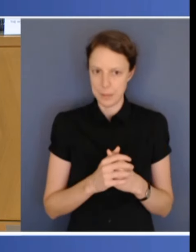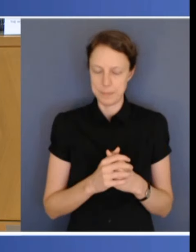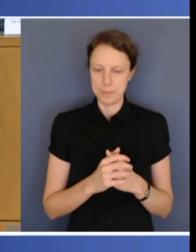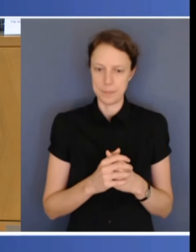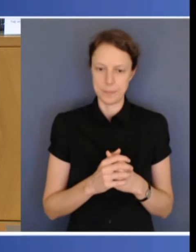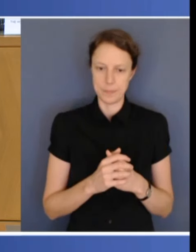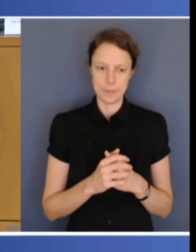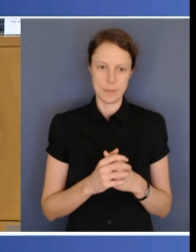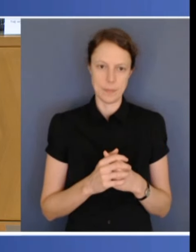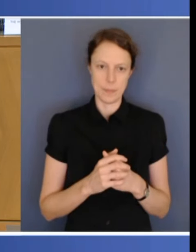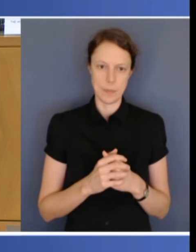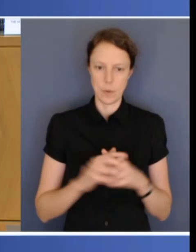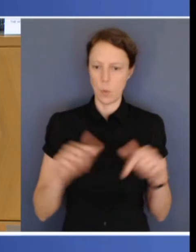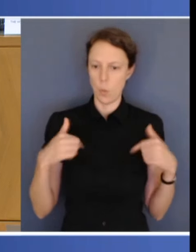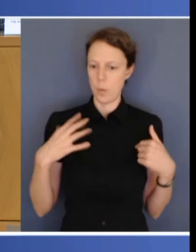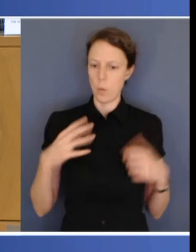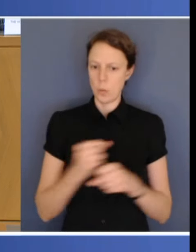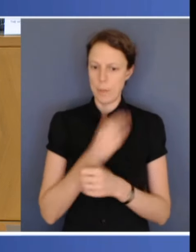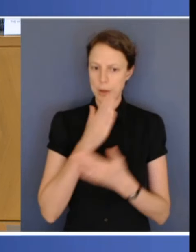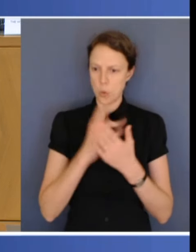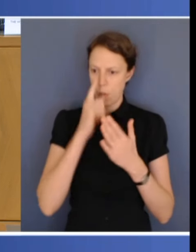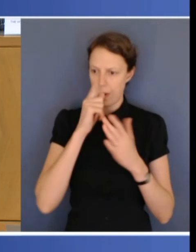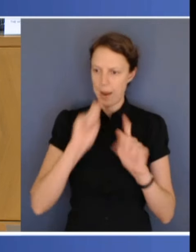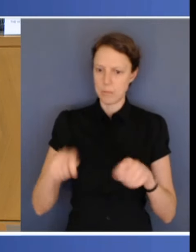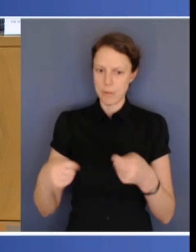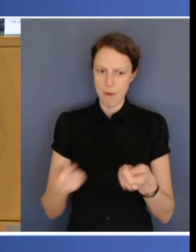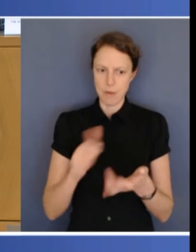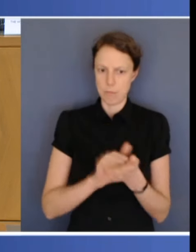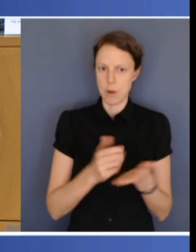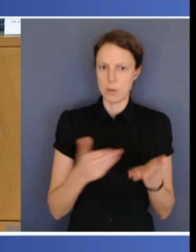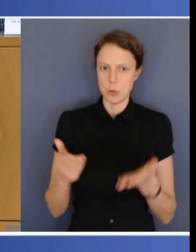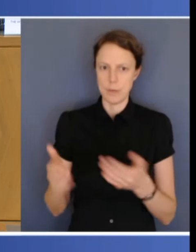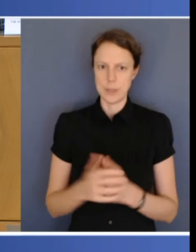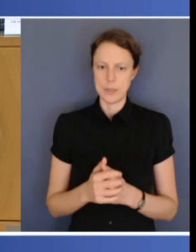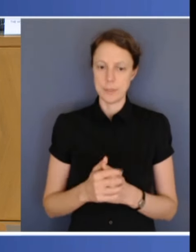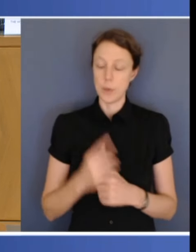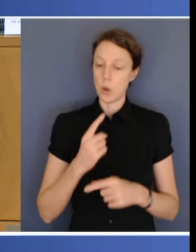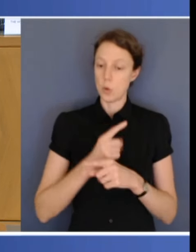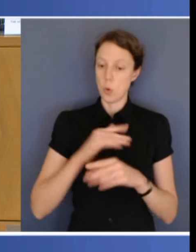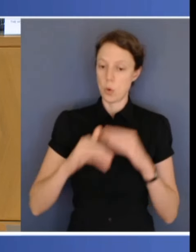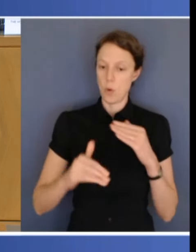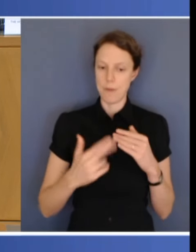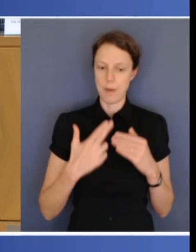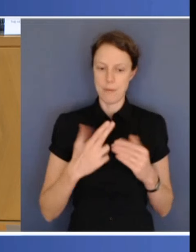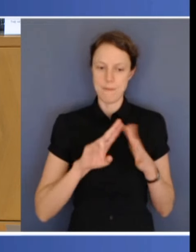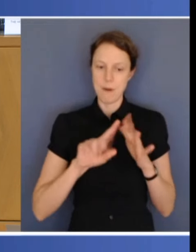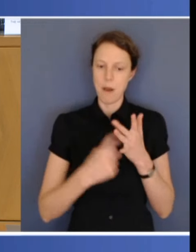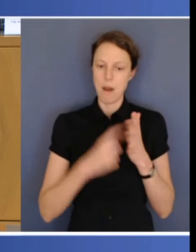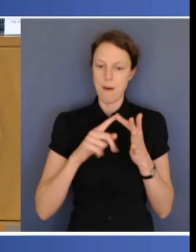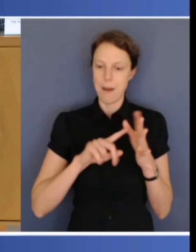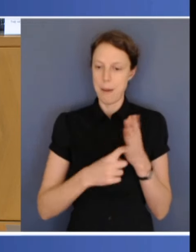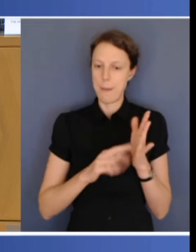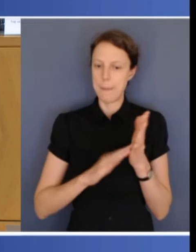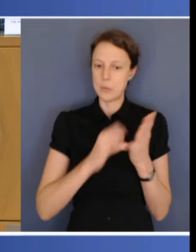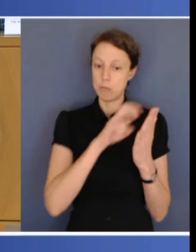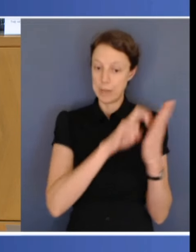I referred to the National Firearms Register in my beginning. This register will be